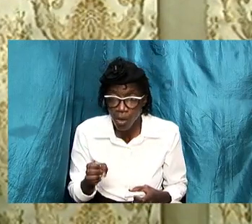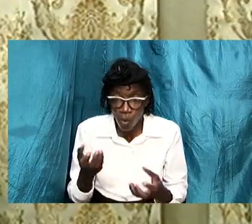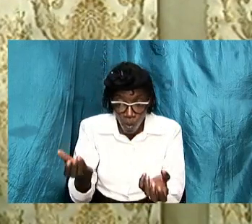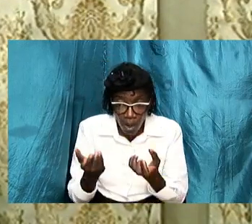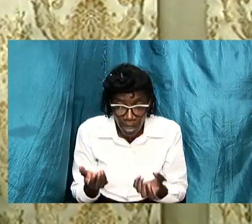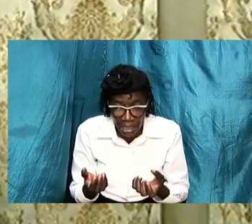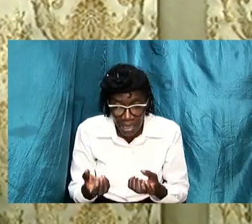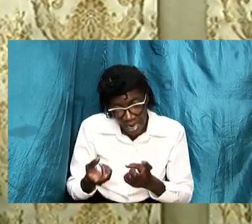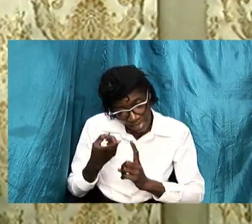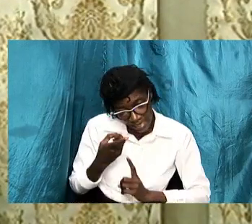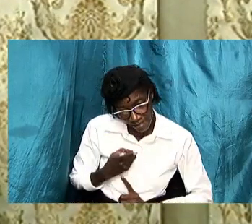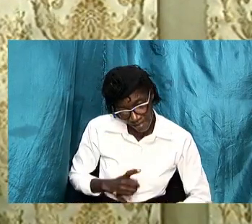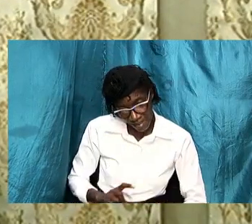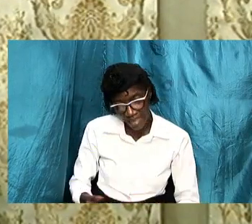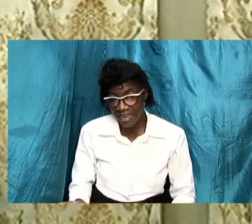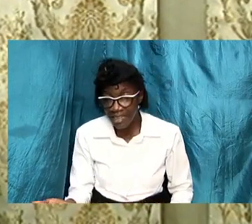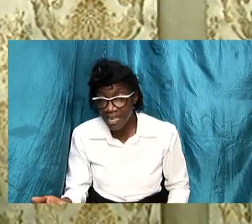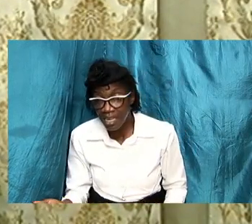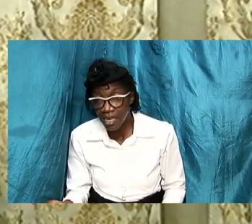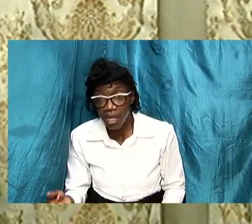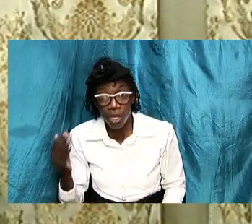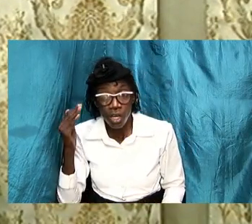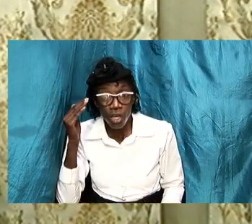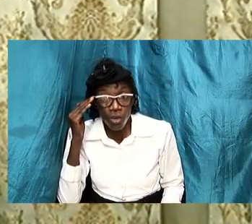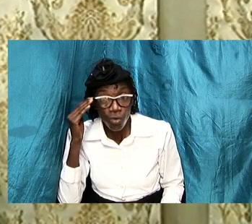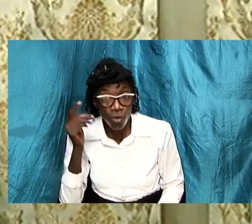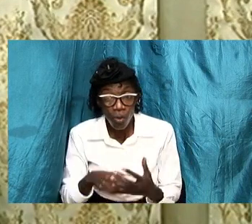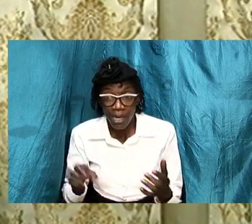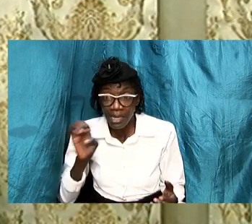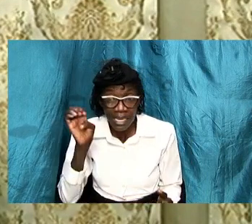you know what eve should have done